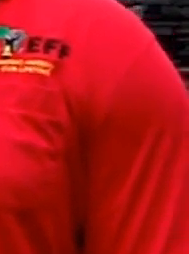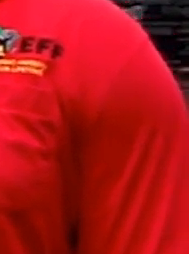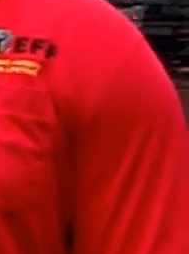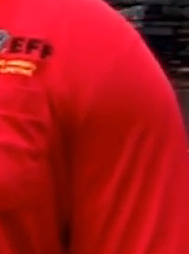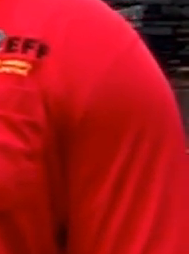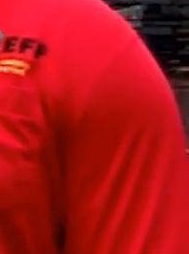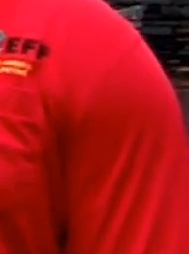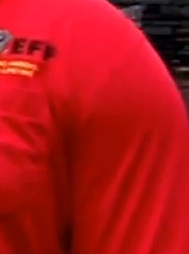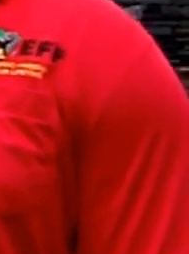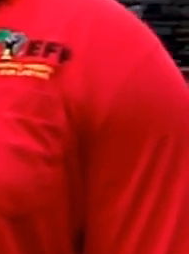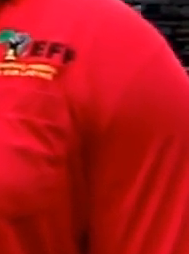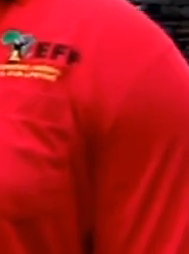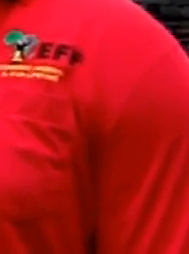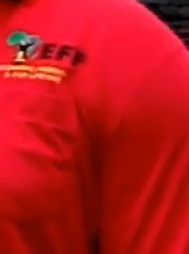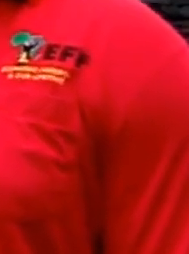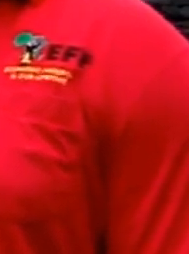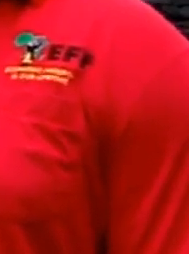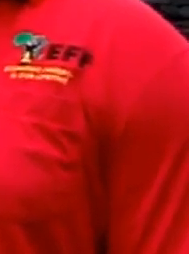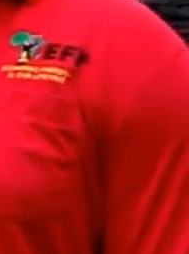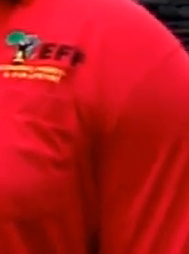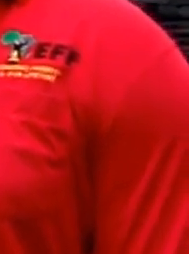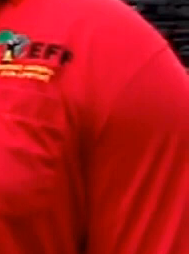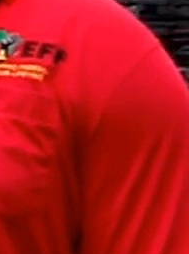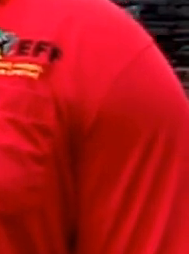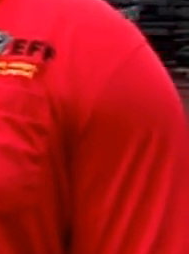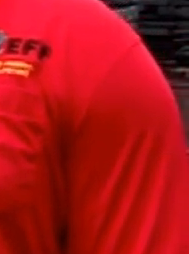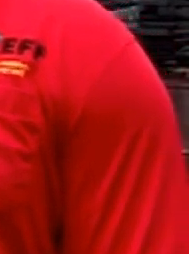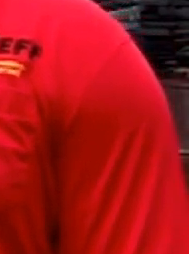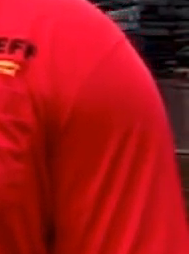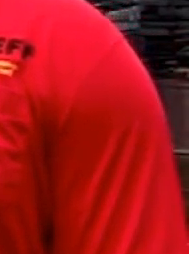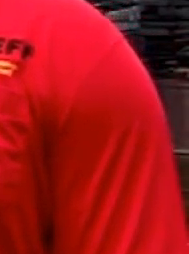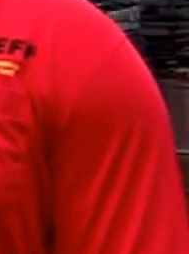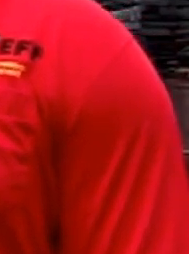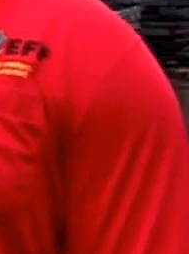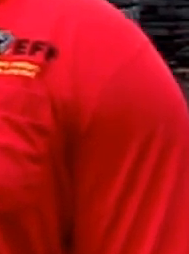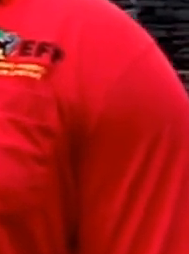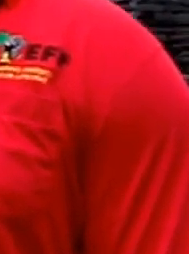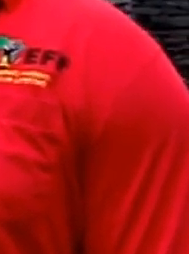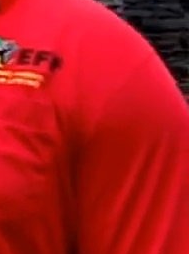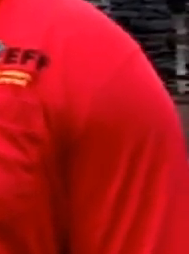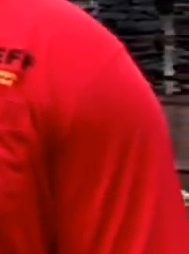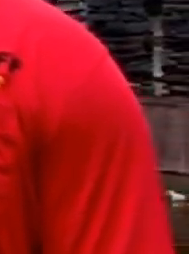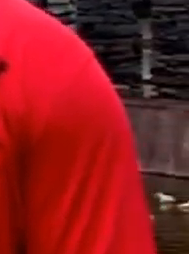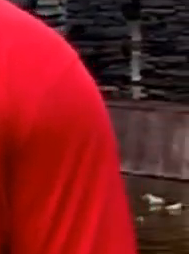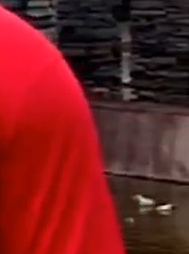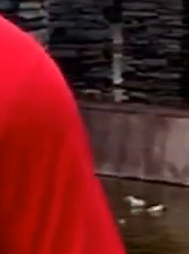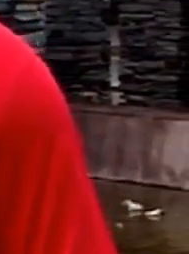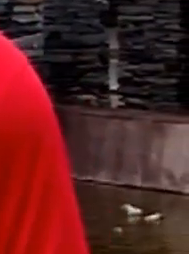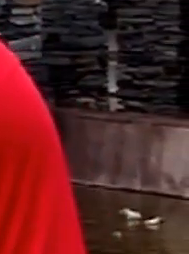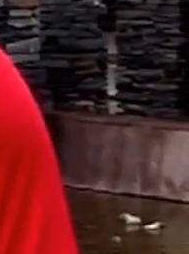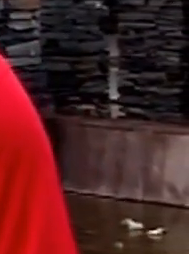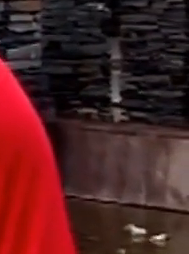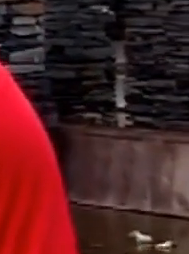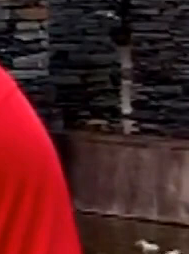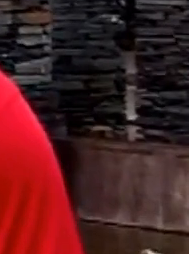he will be consulting with political parties over this matter. Have these consultations actually happened between the president? Look, he has not consulted